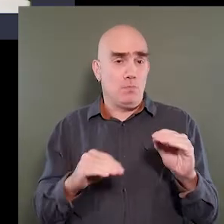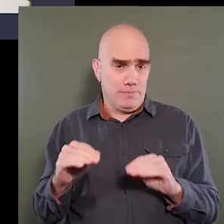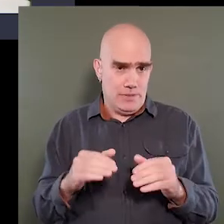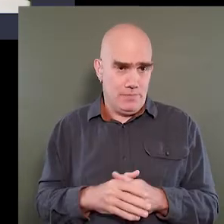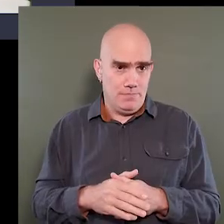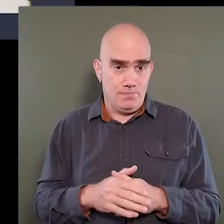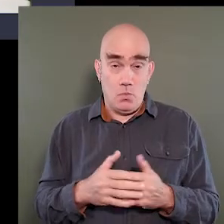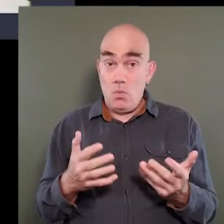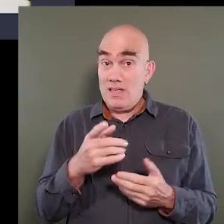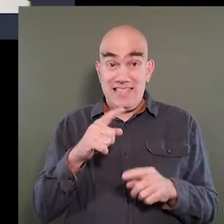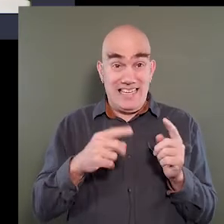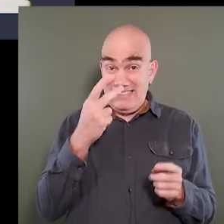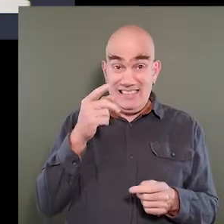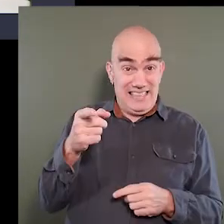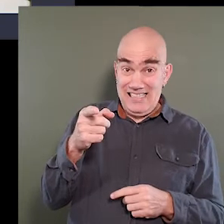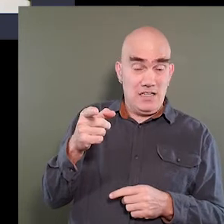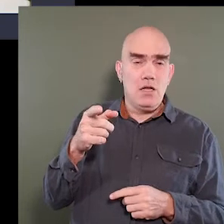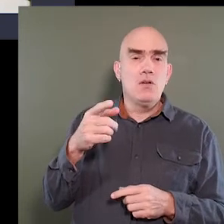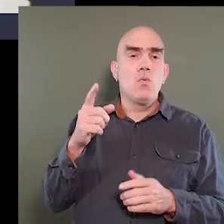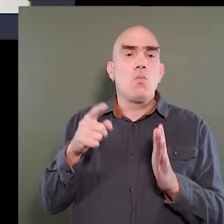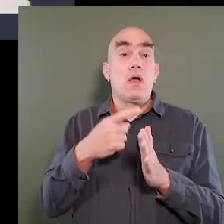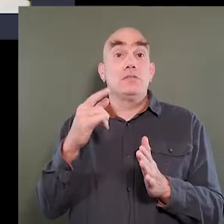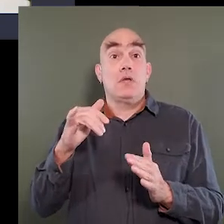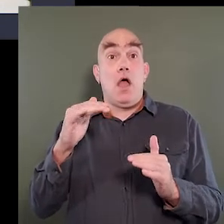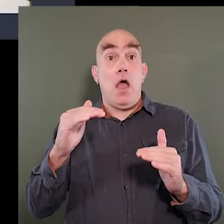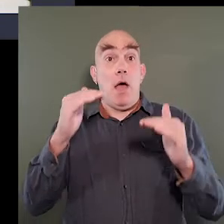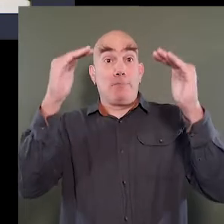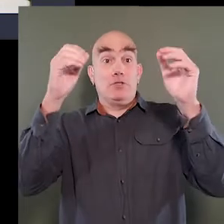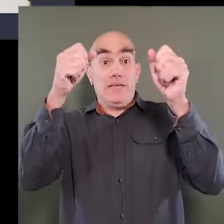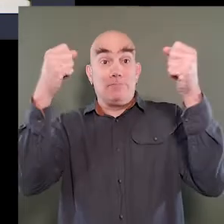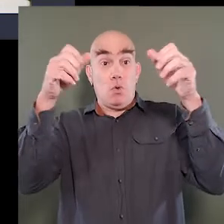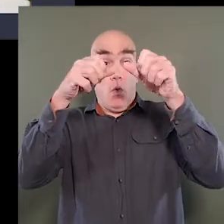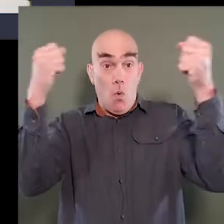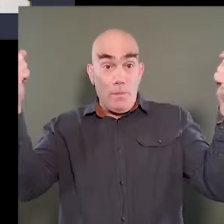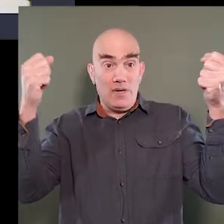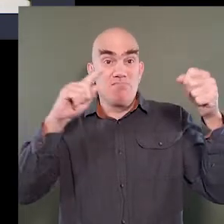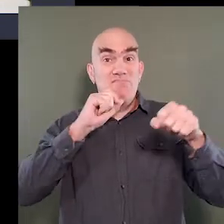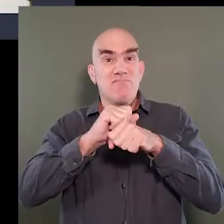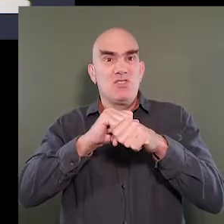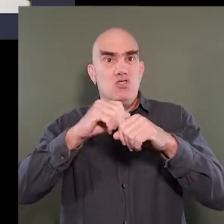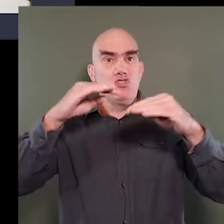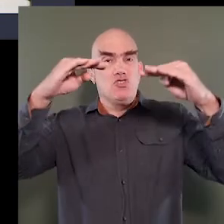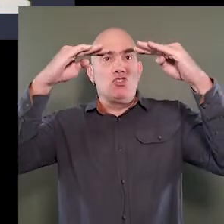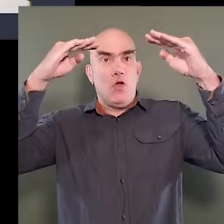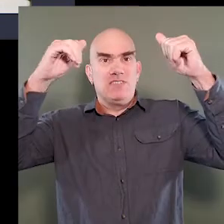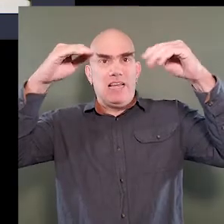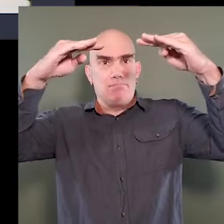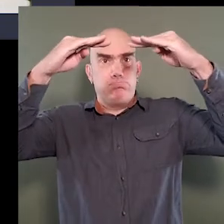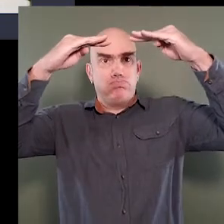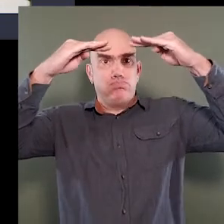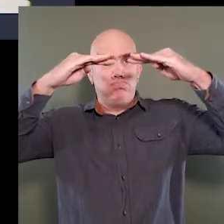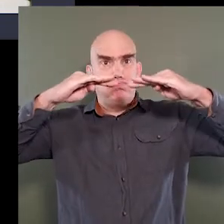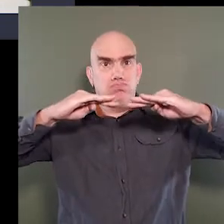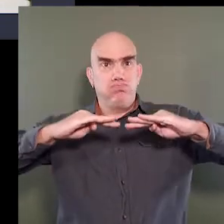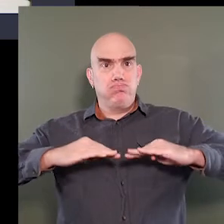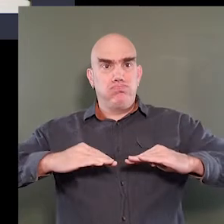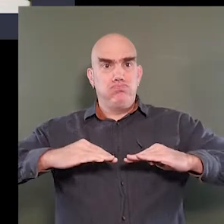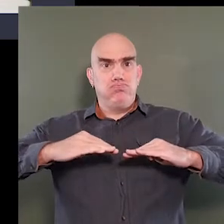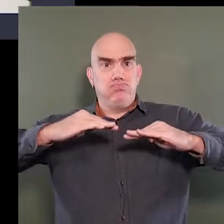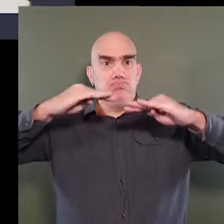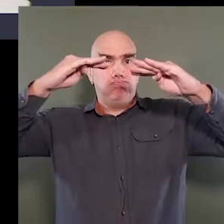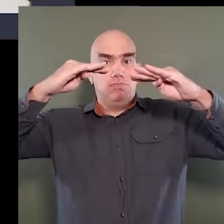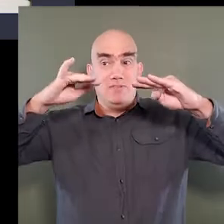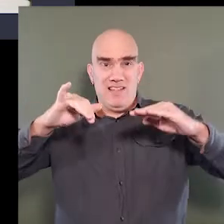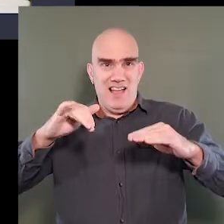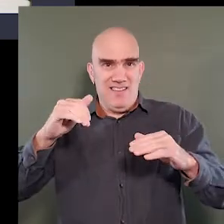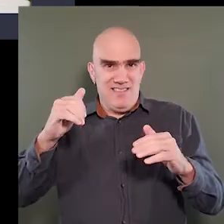What you don't see is that once the upper cabinets are open, there are shelves that actually pop out and rotate down. That